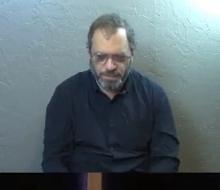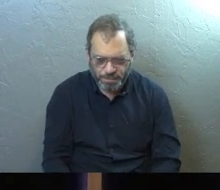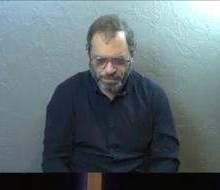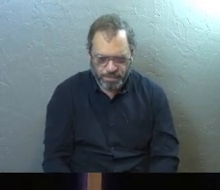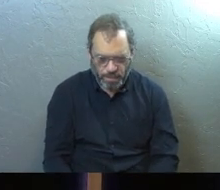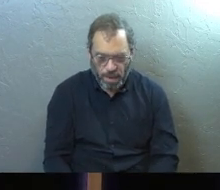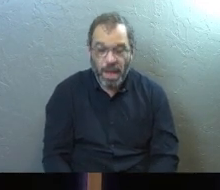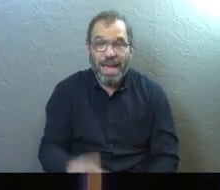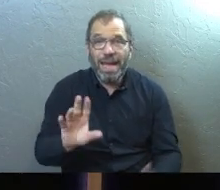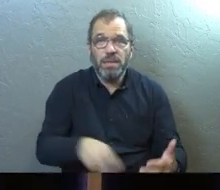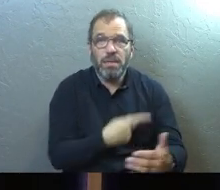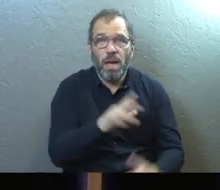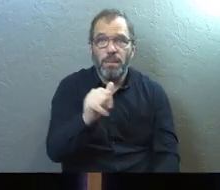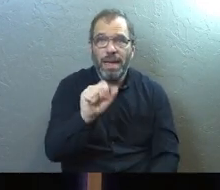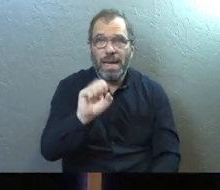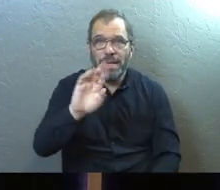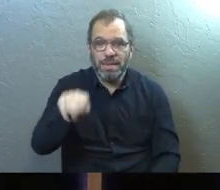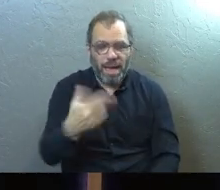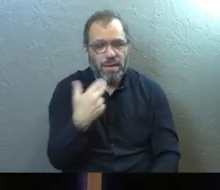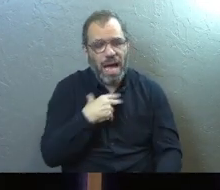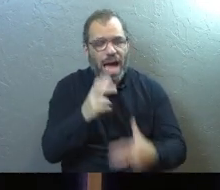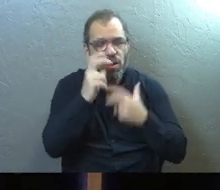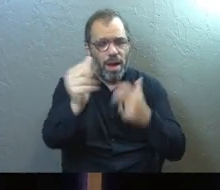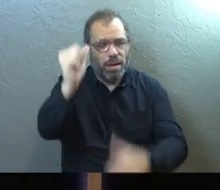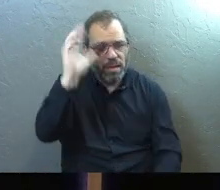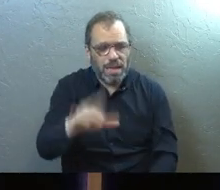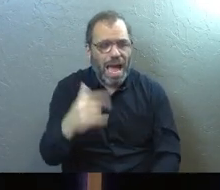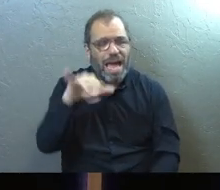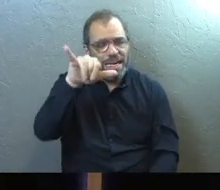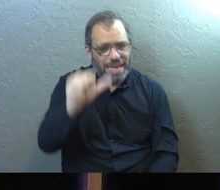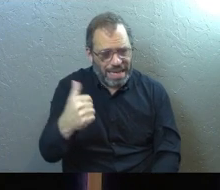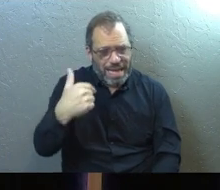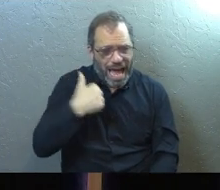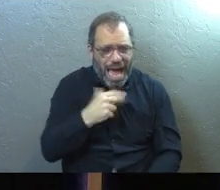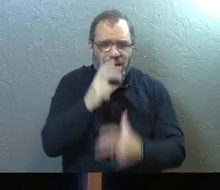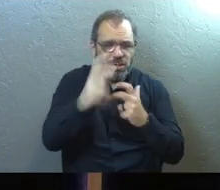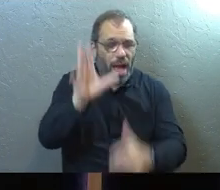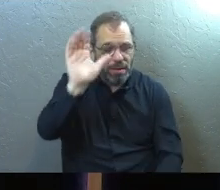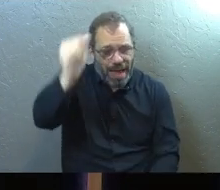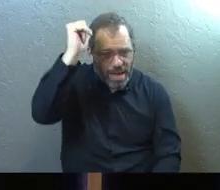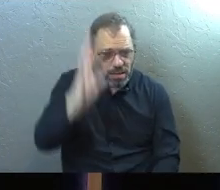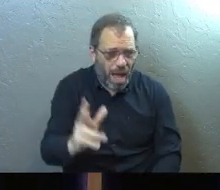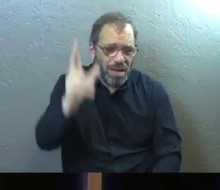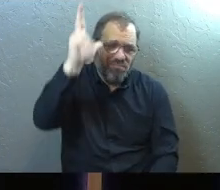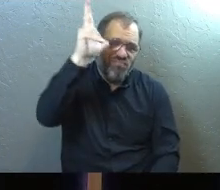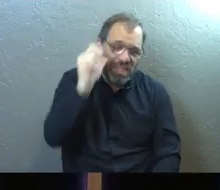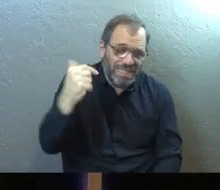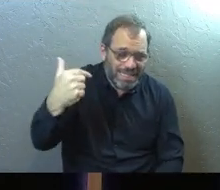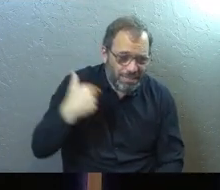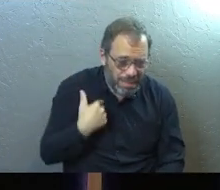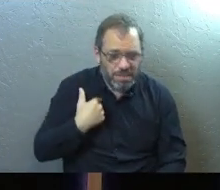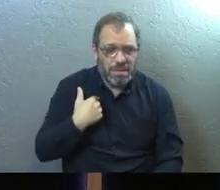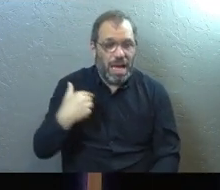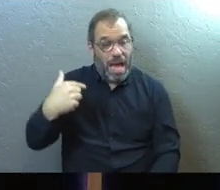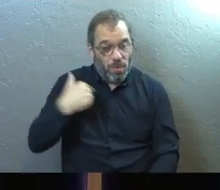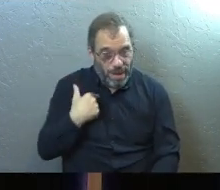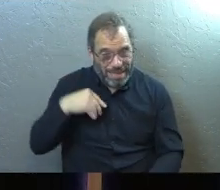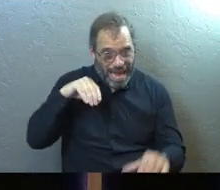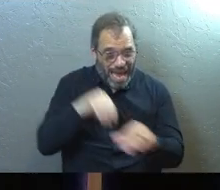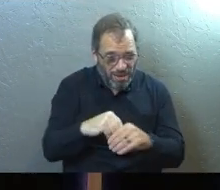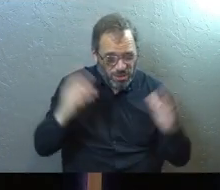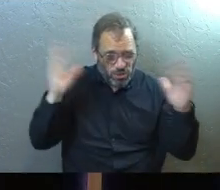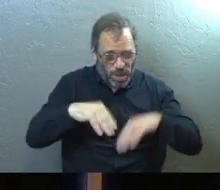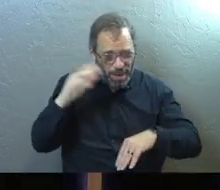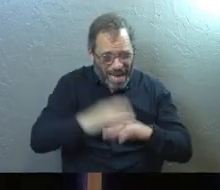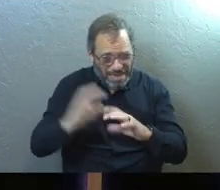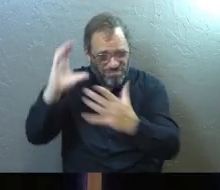Psalm of Asaph. He says, verse one, I cry out to you, God. Yes, I shout. Oh, that God would listen to me. When I was in